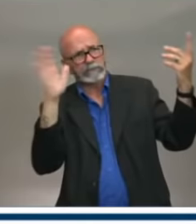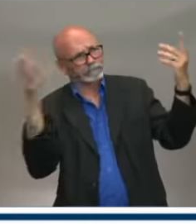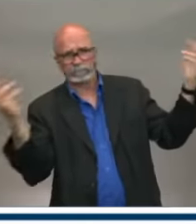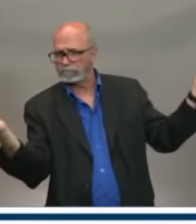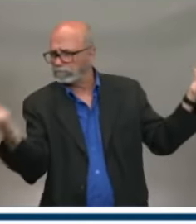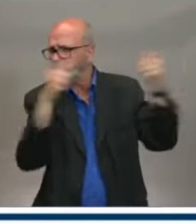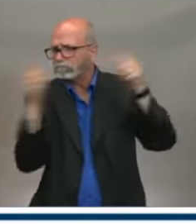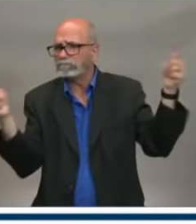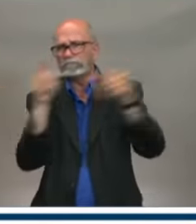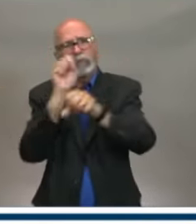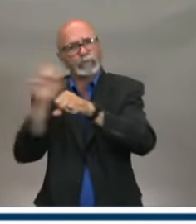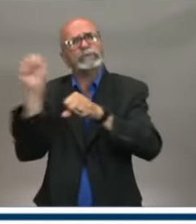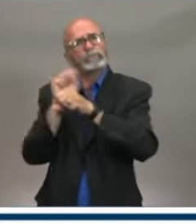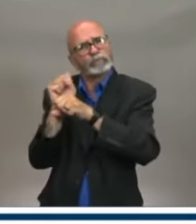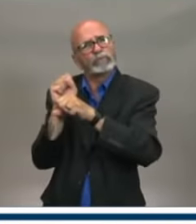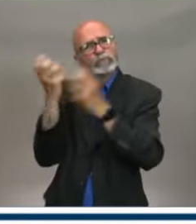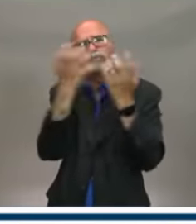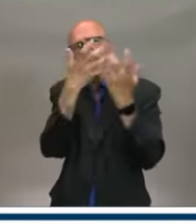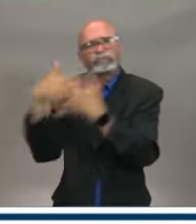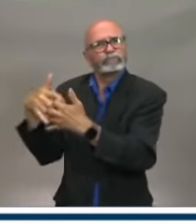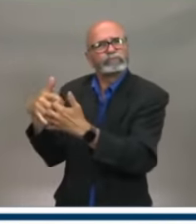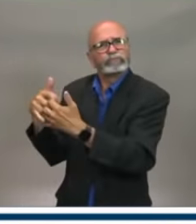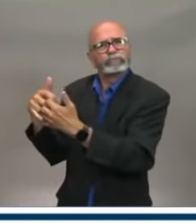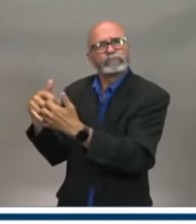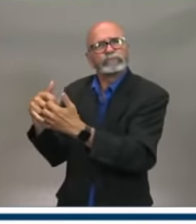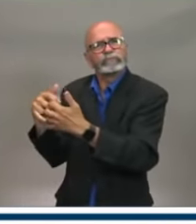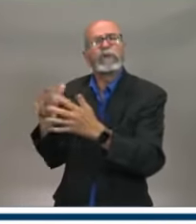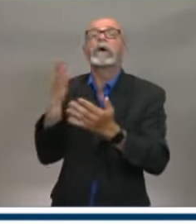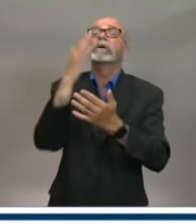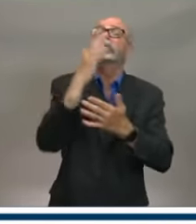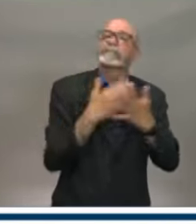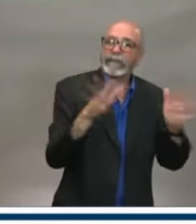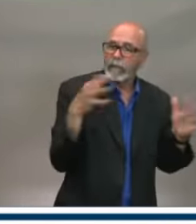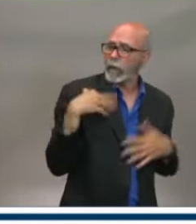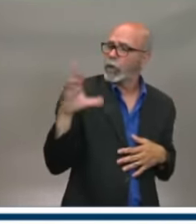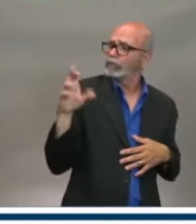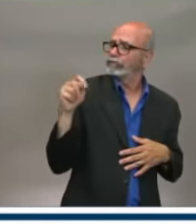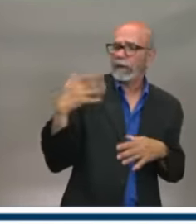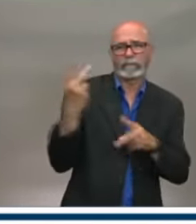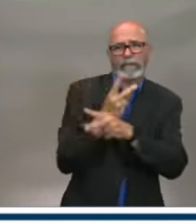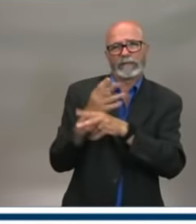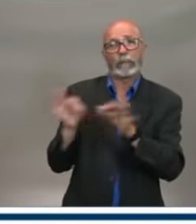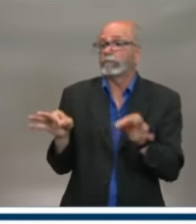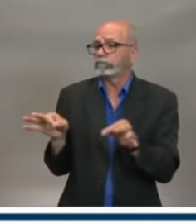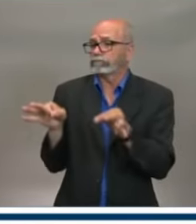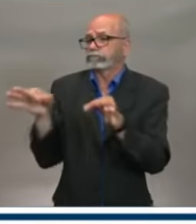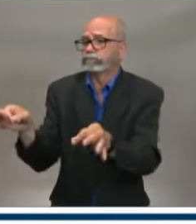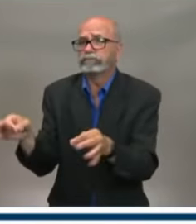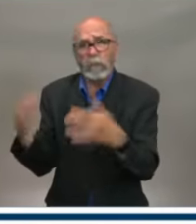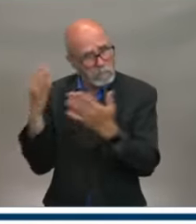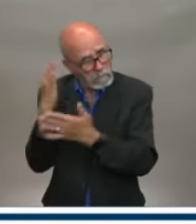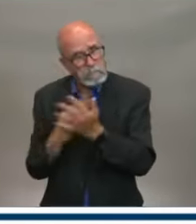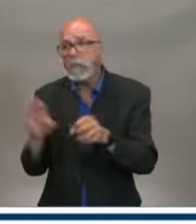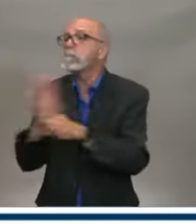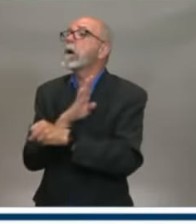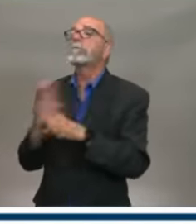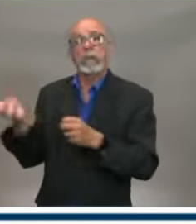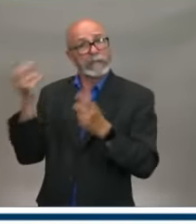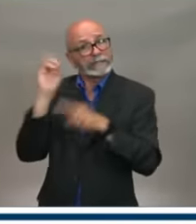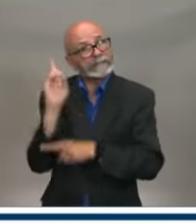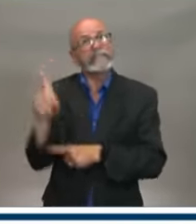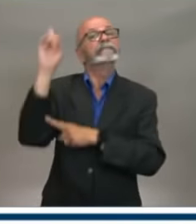have an additional rent deferral program in our province that a number of businesses have already